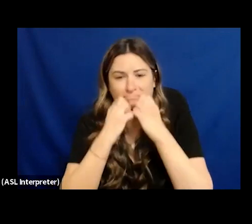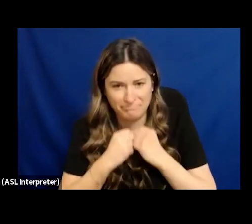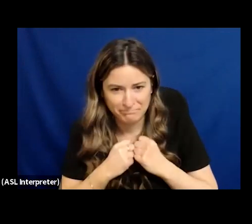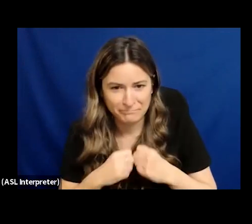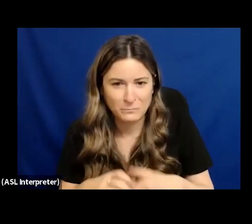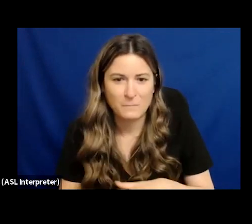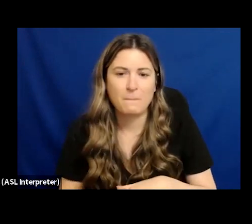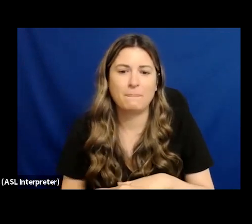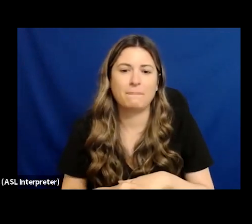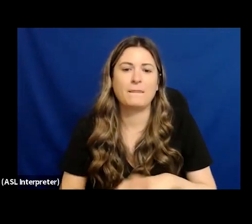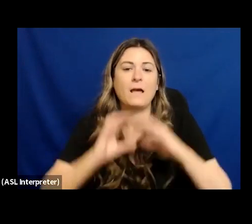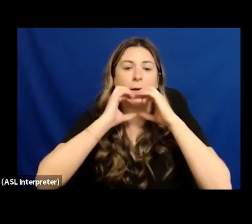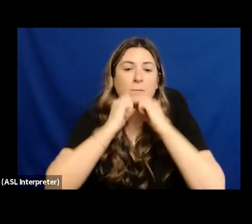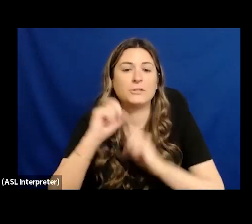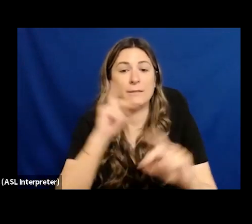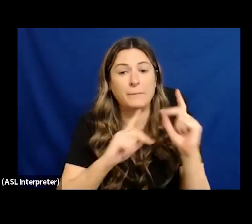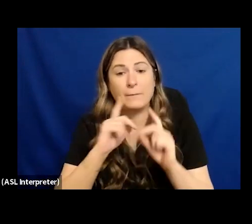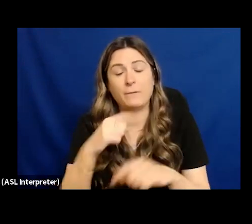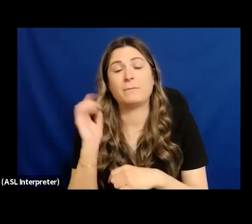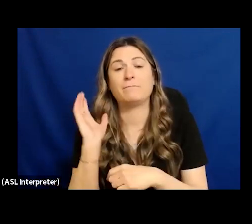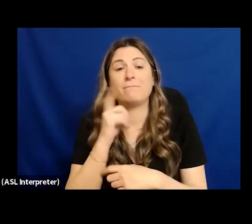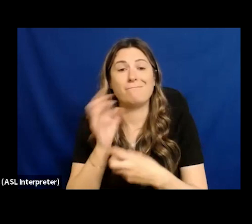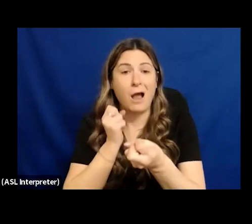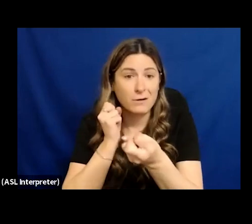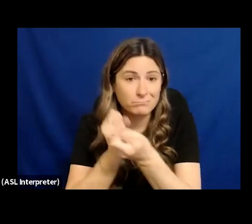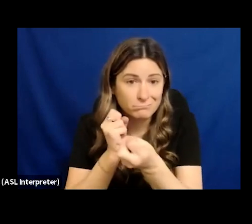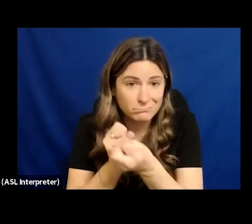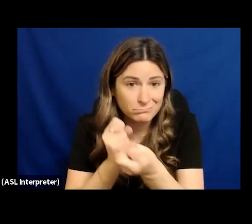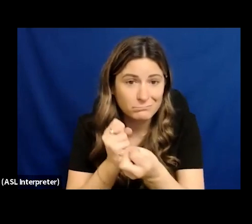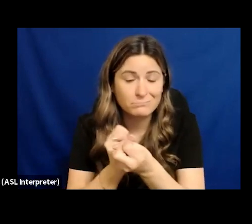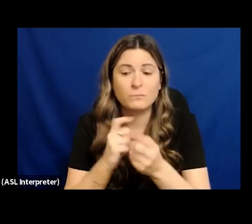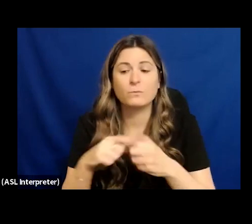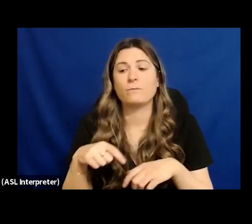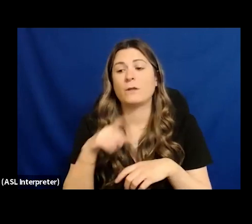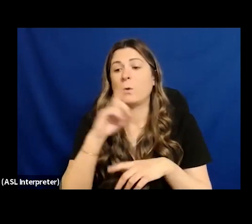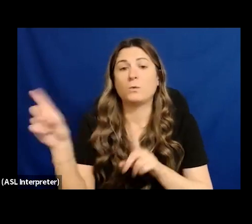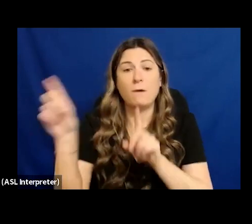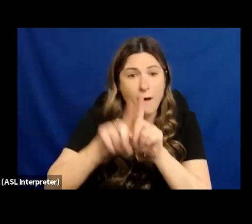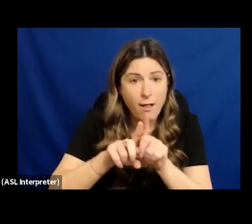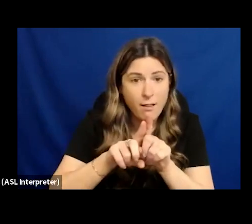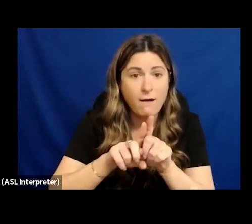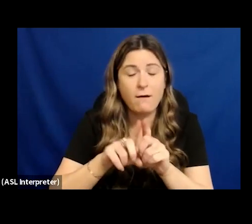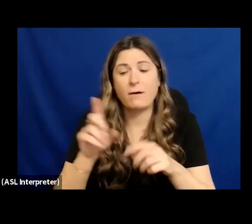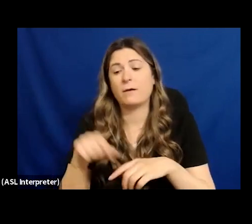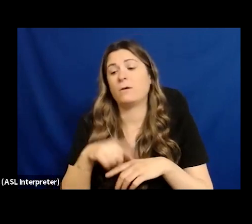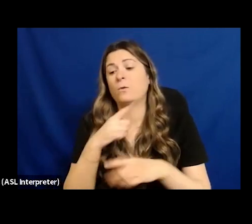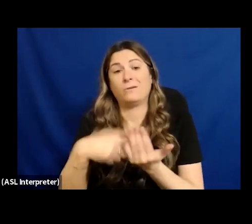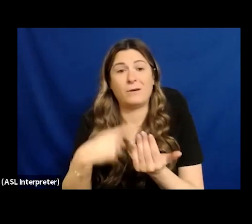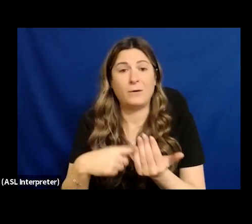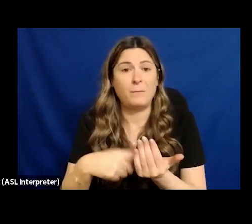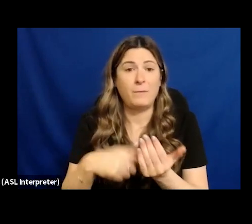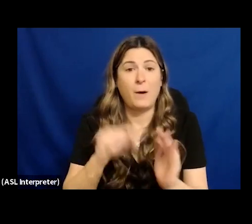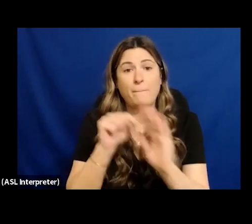been our advocates have been our allies when we talk about murdered and missing women murdered and missing children um